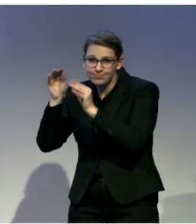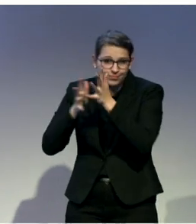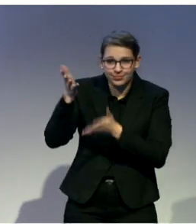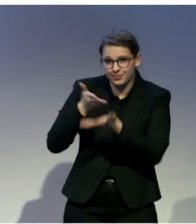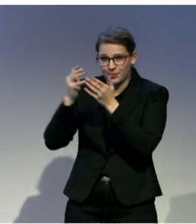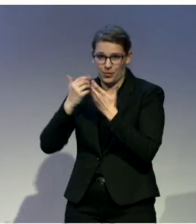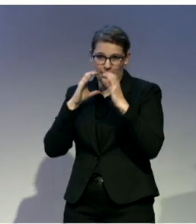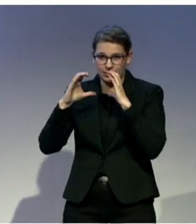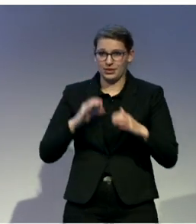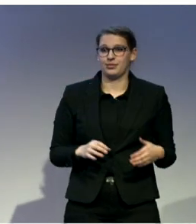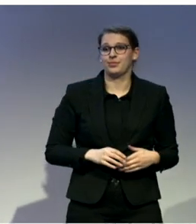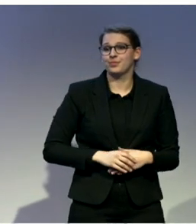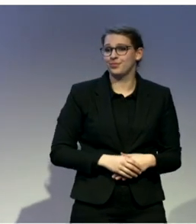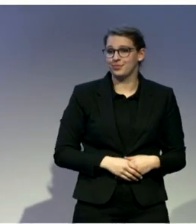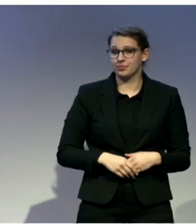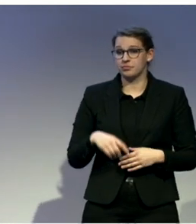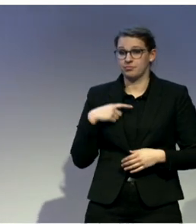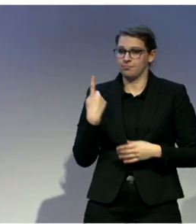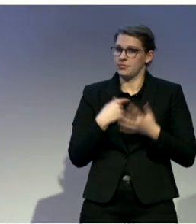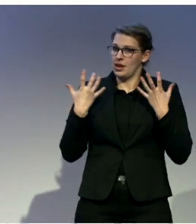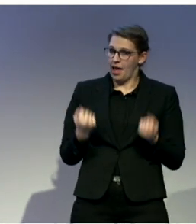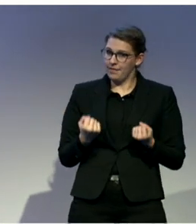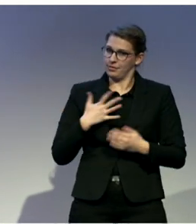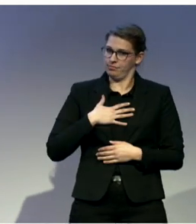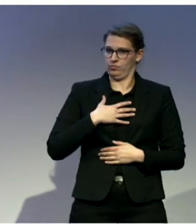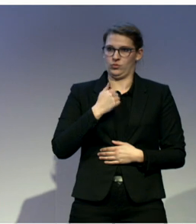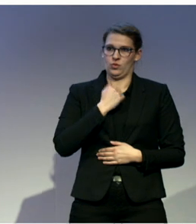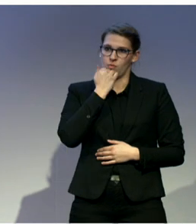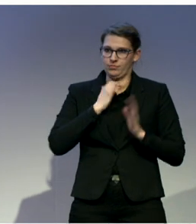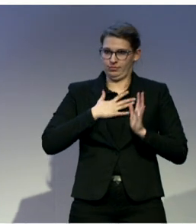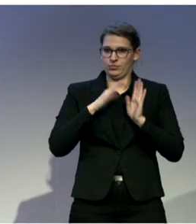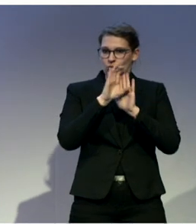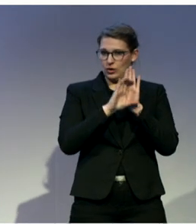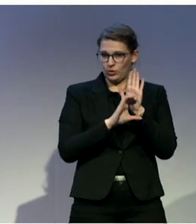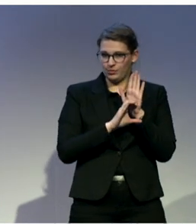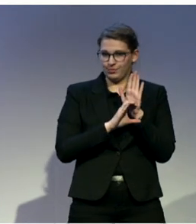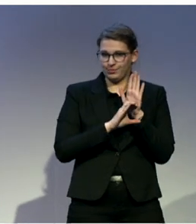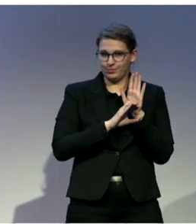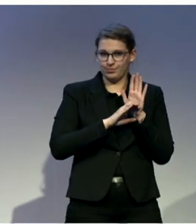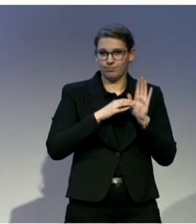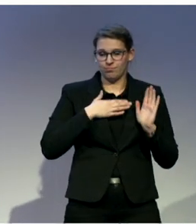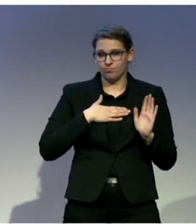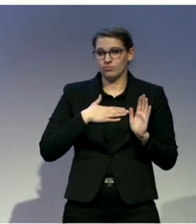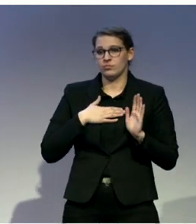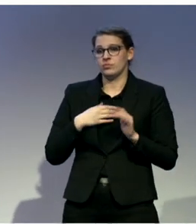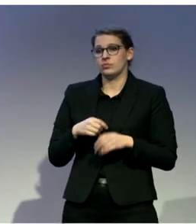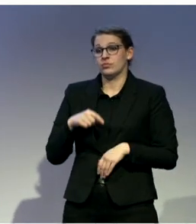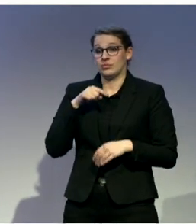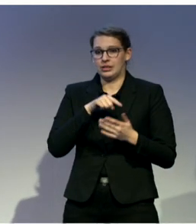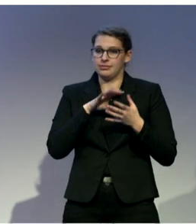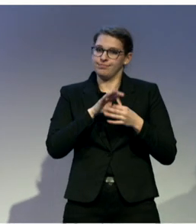And we also created a curricula and training programs for educators for Austrian sign language,